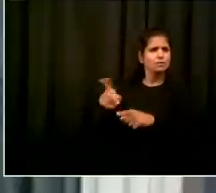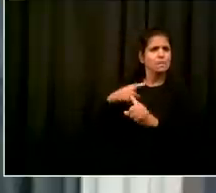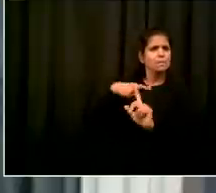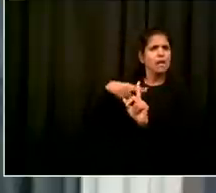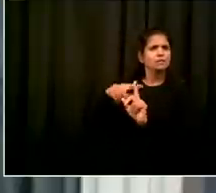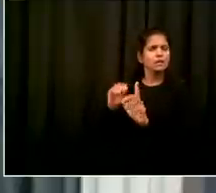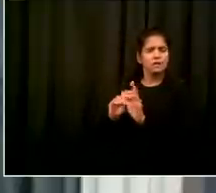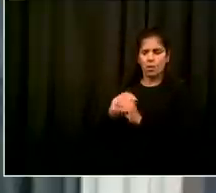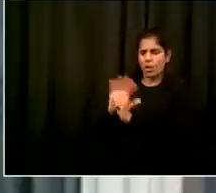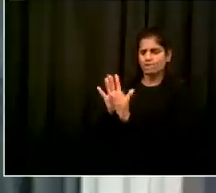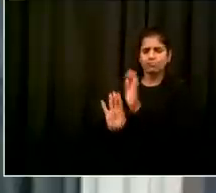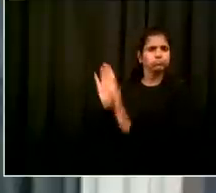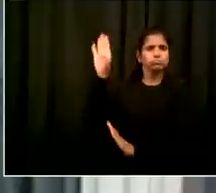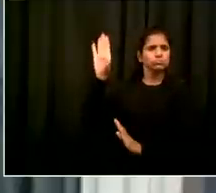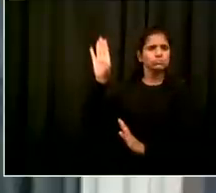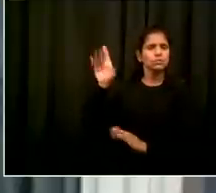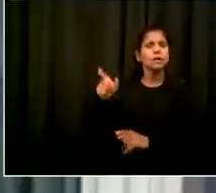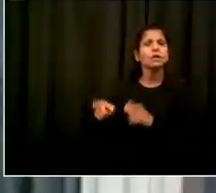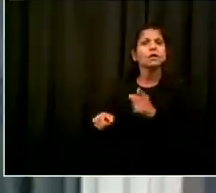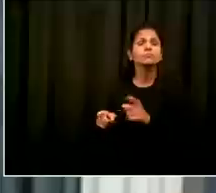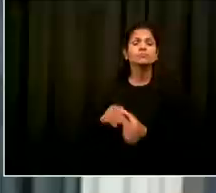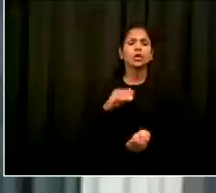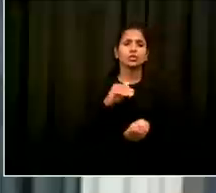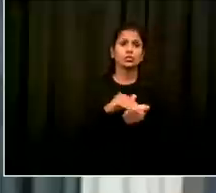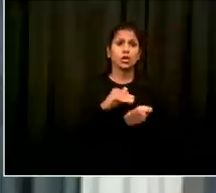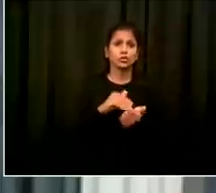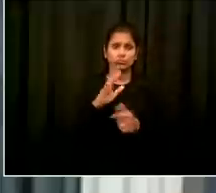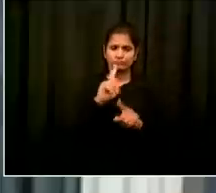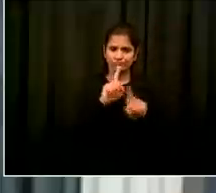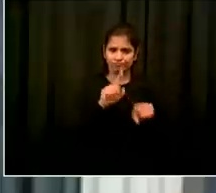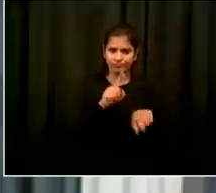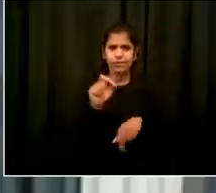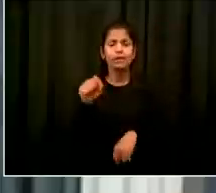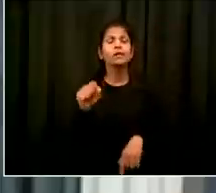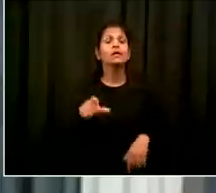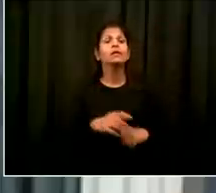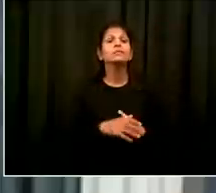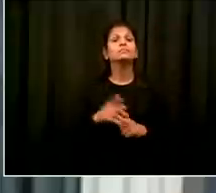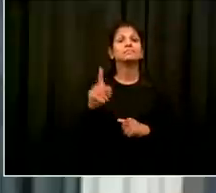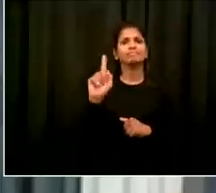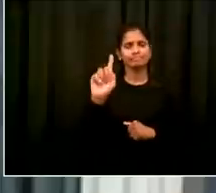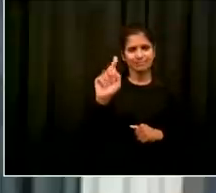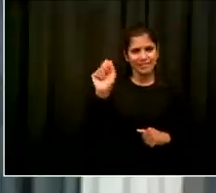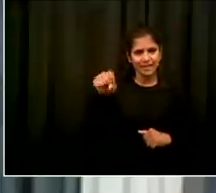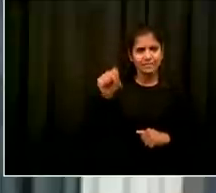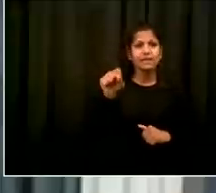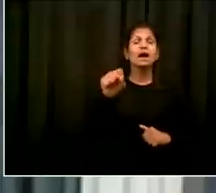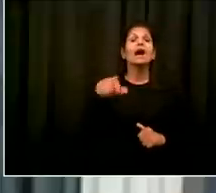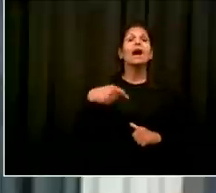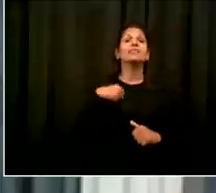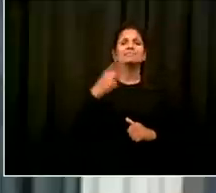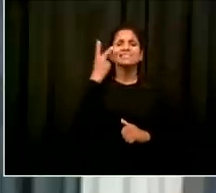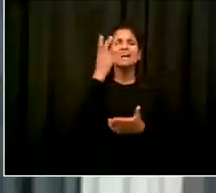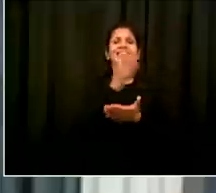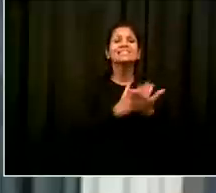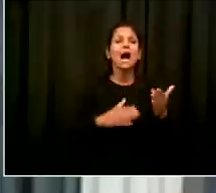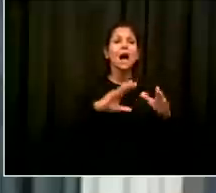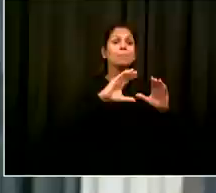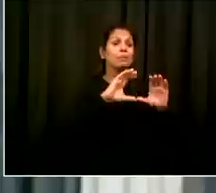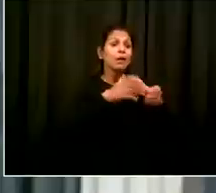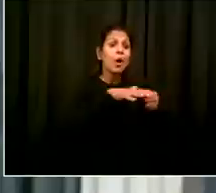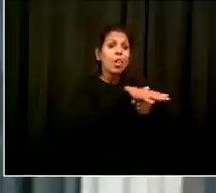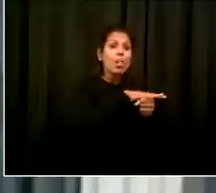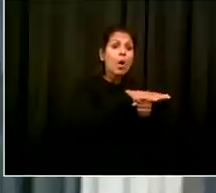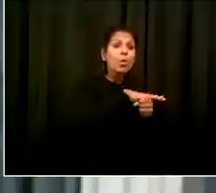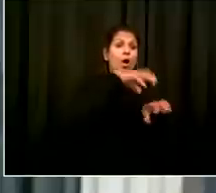with respect to uh some upticks that we're seeing in uh in cases in those neighborhoods um with